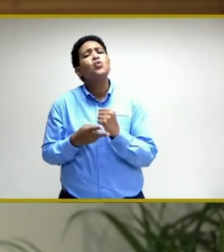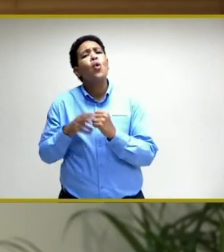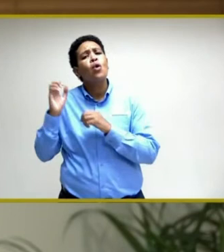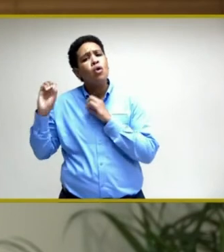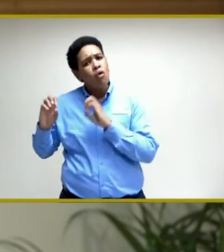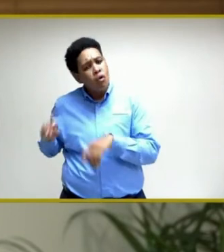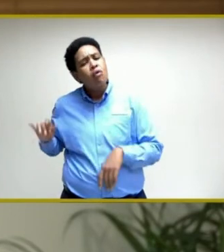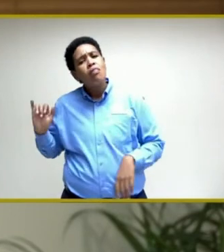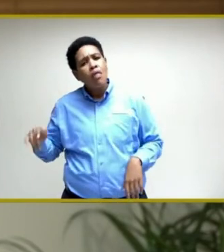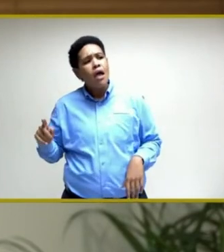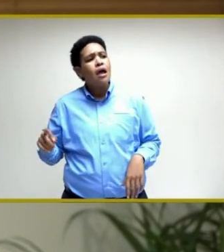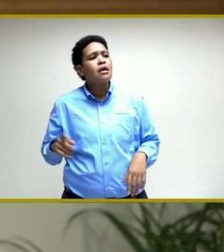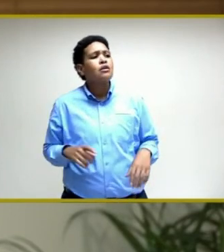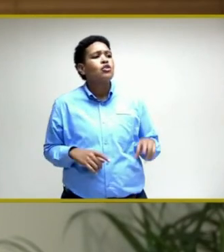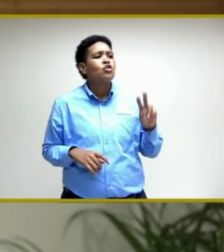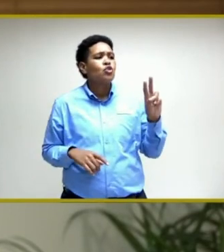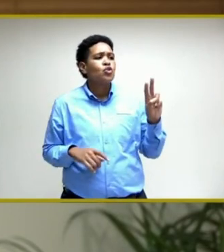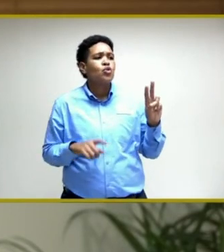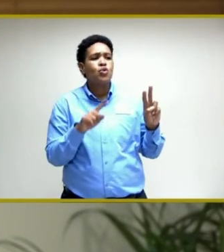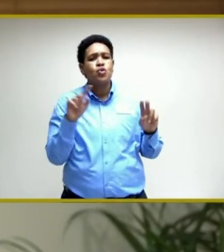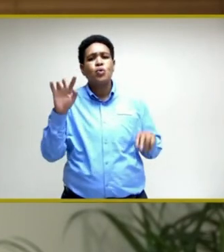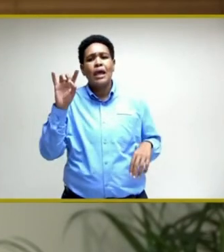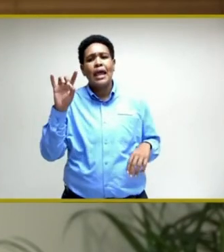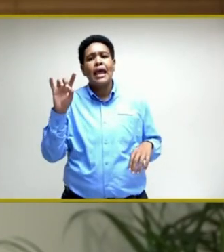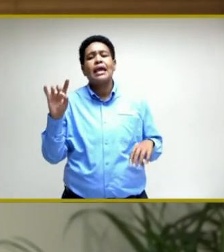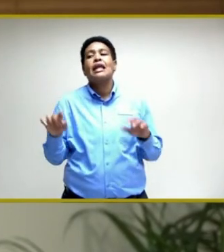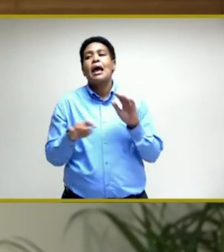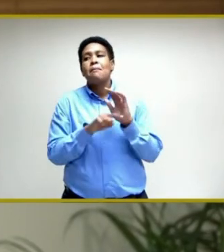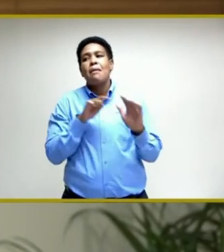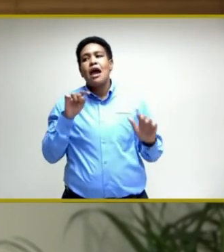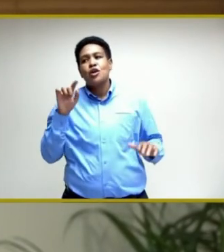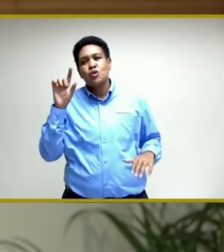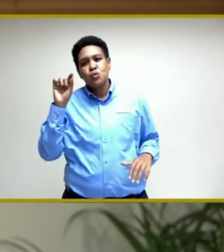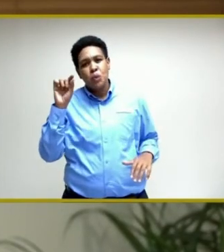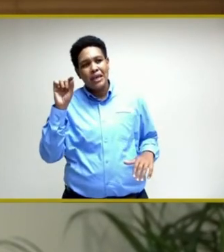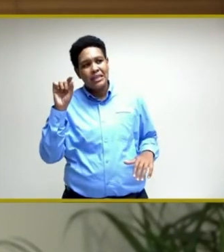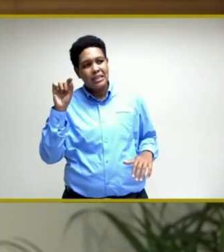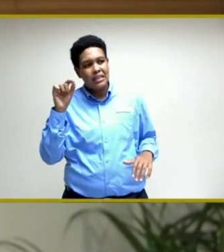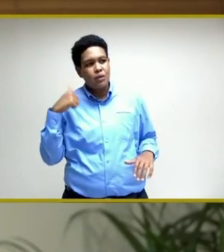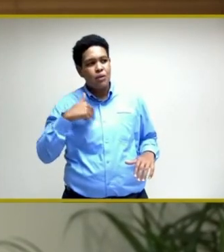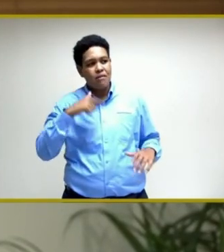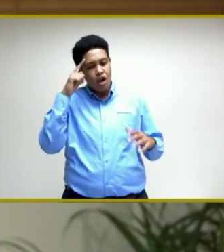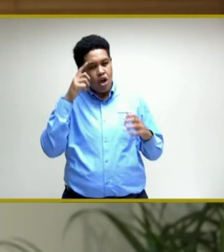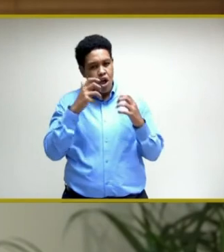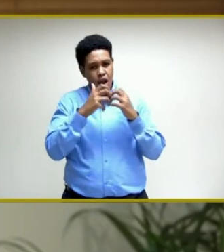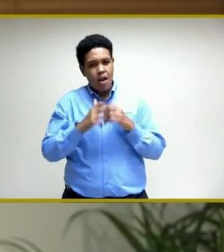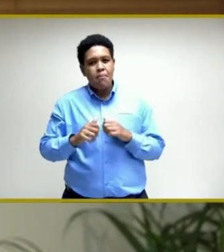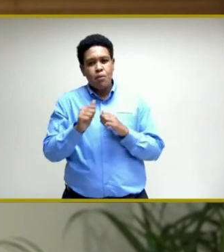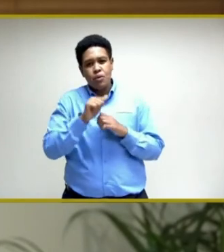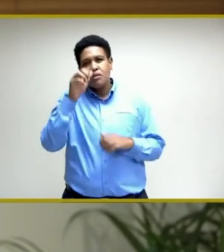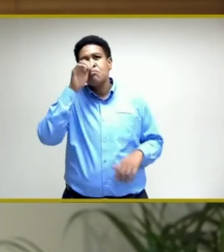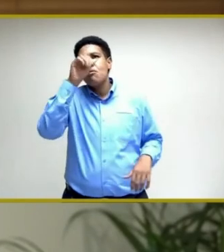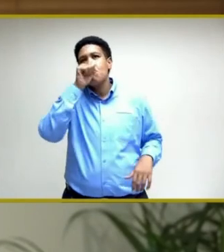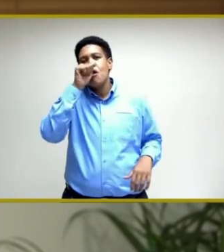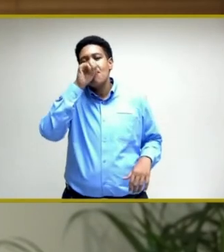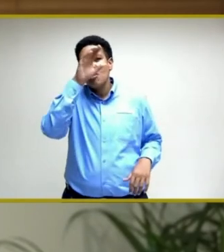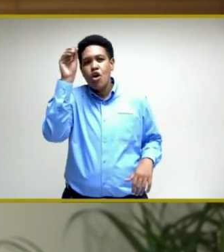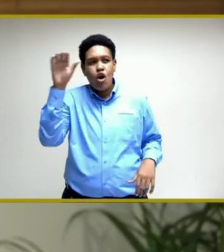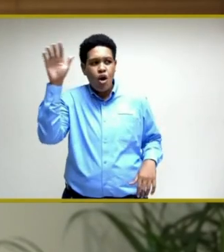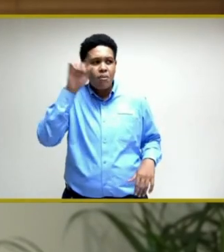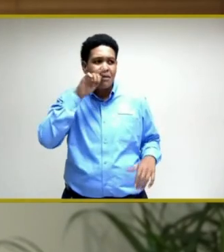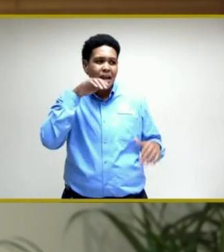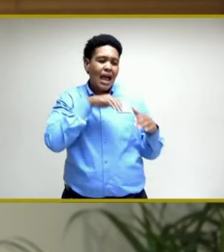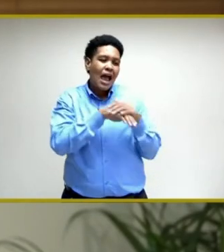storage between 2 to 8 and minus 20. We have collaborated with the private sector in